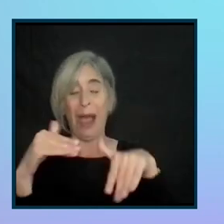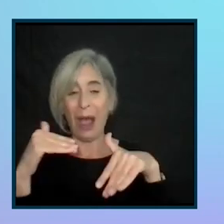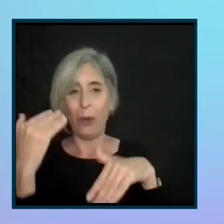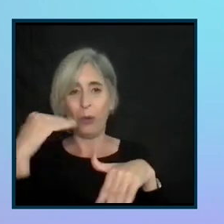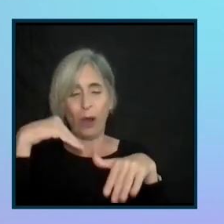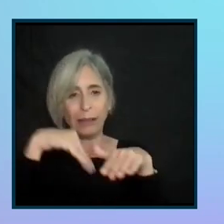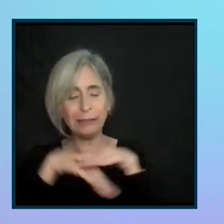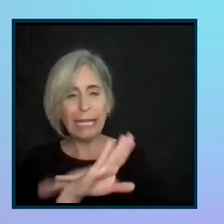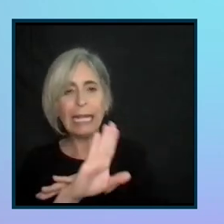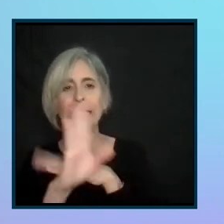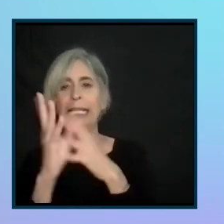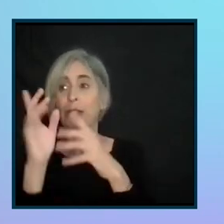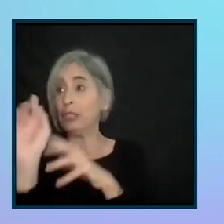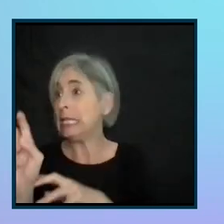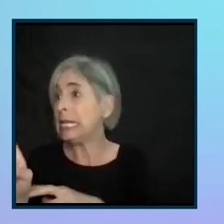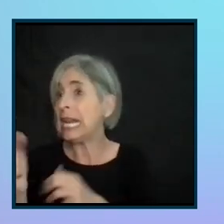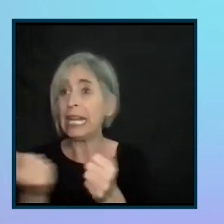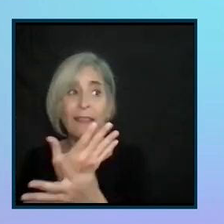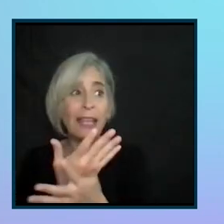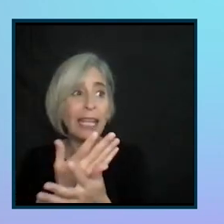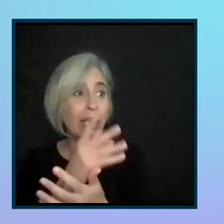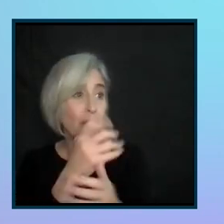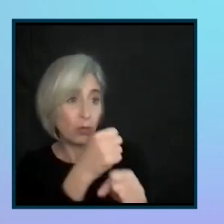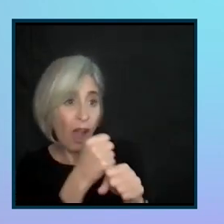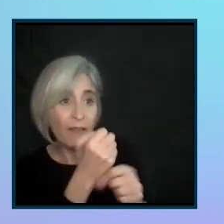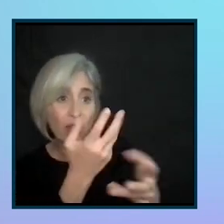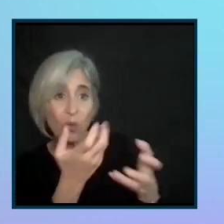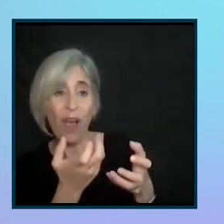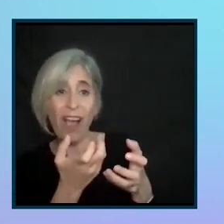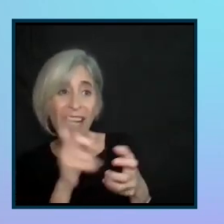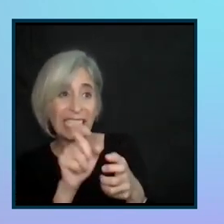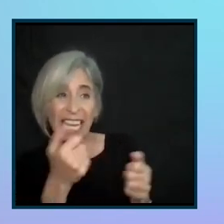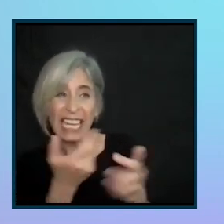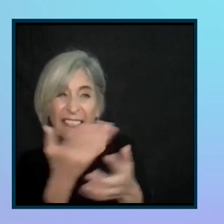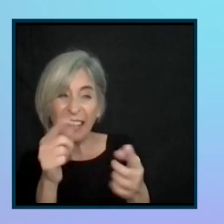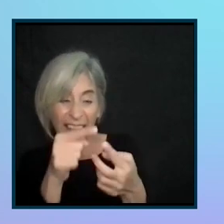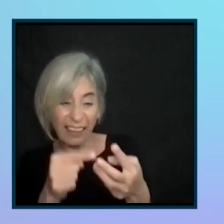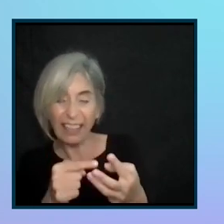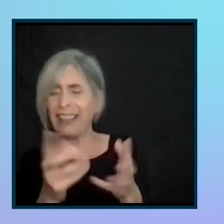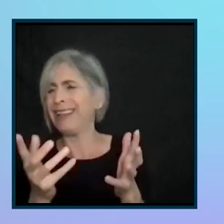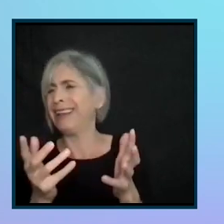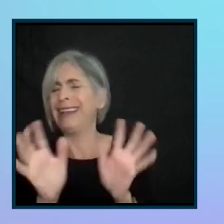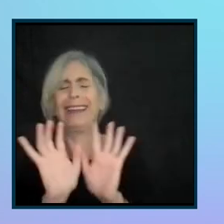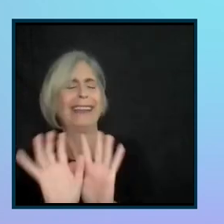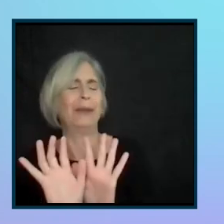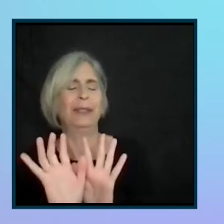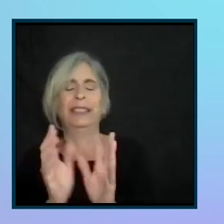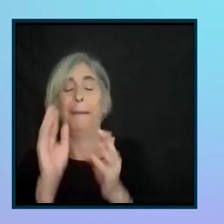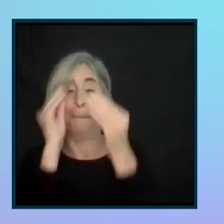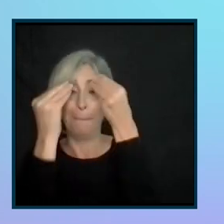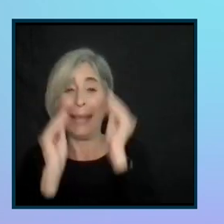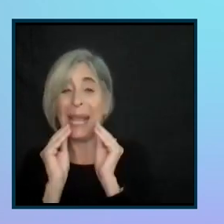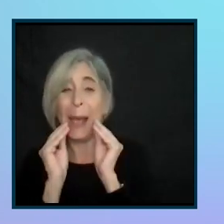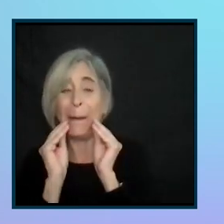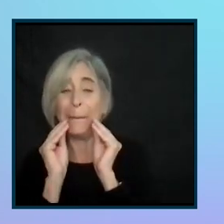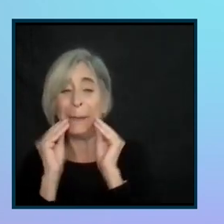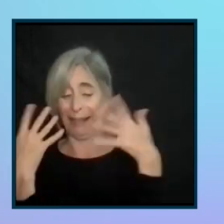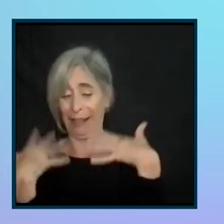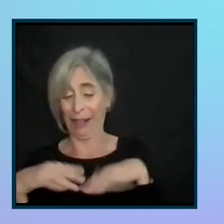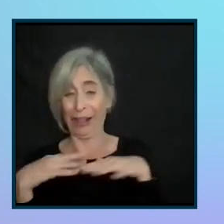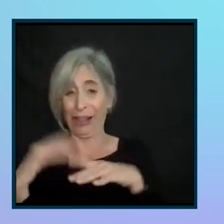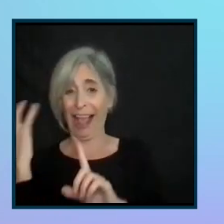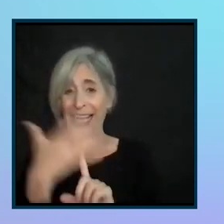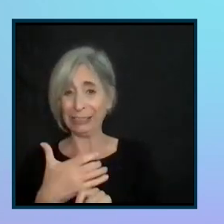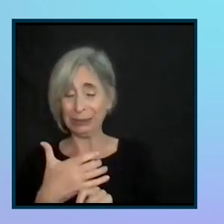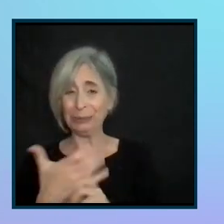get, you know, do you need anything, Nick? We'll get you a coffee. You know, basically, you there was makeup, wardrobe. I felt